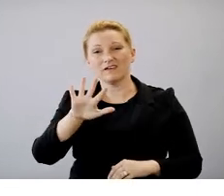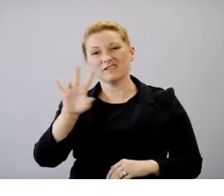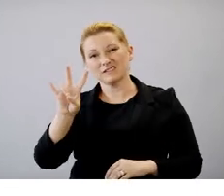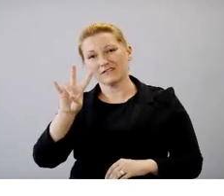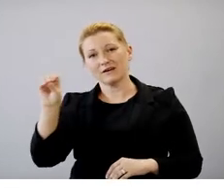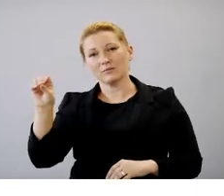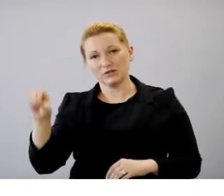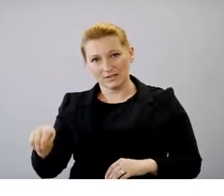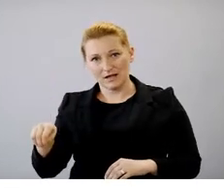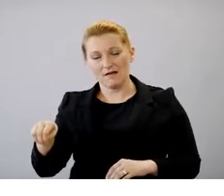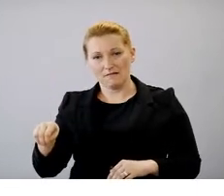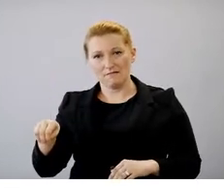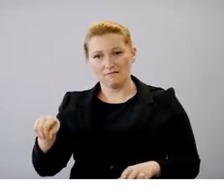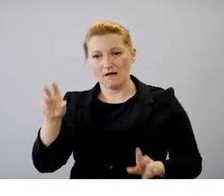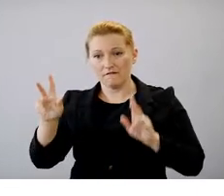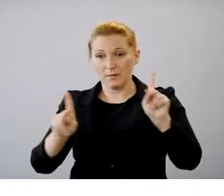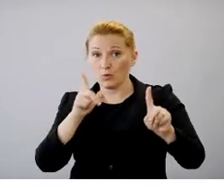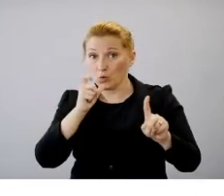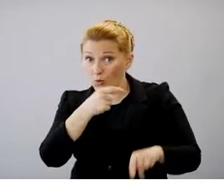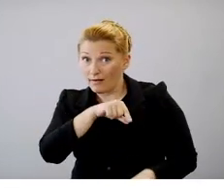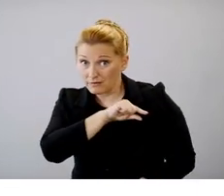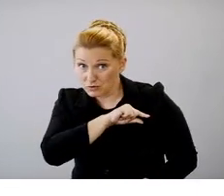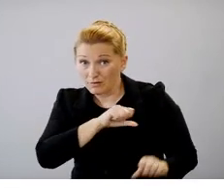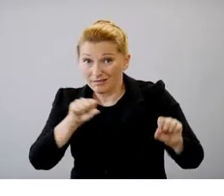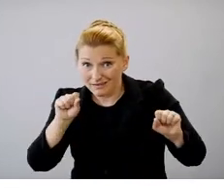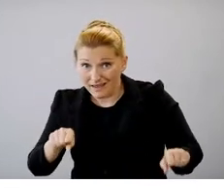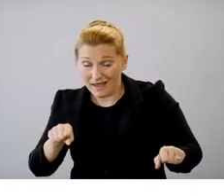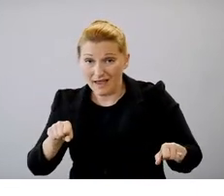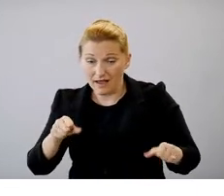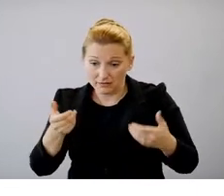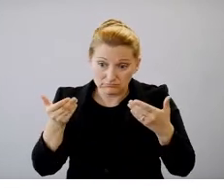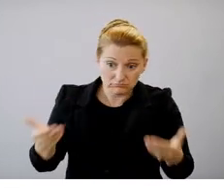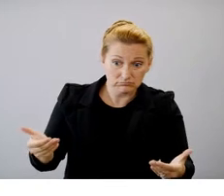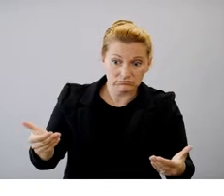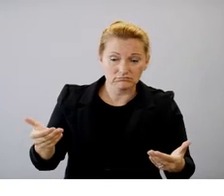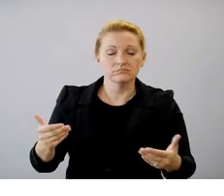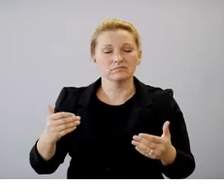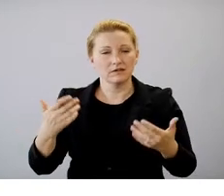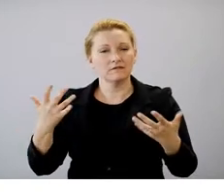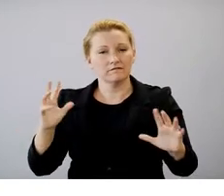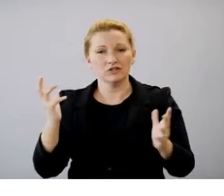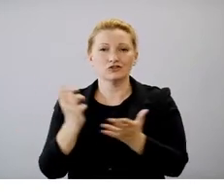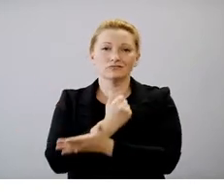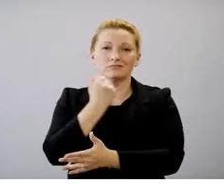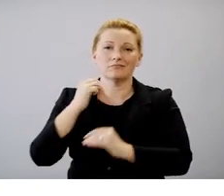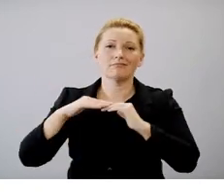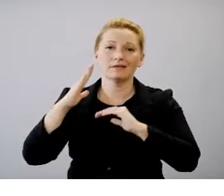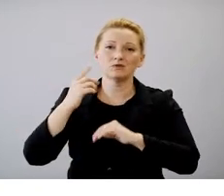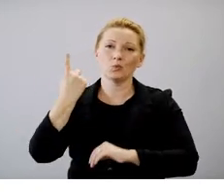percent of the eligible Arizonans have been received at least one dose.